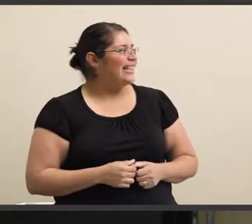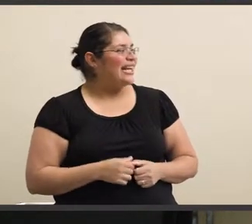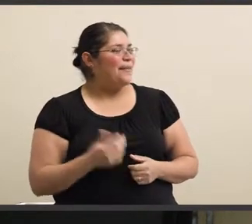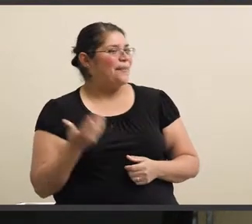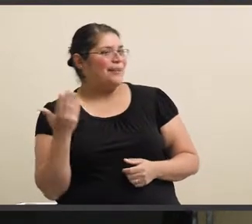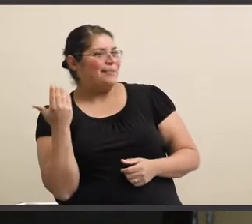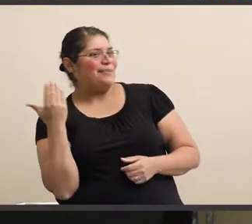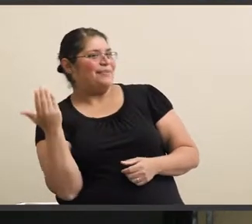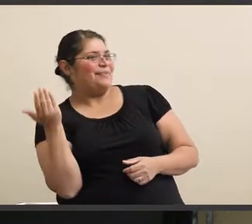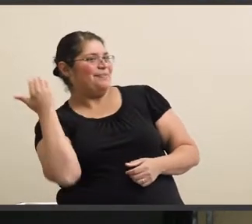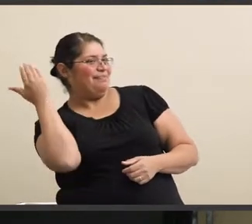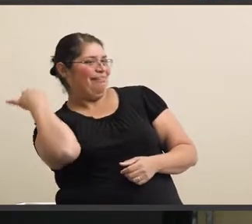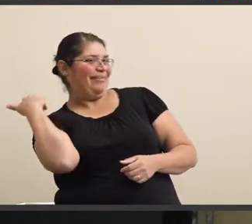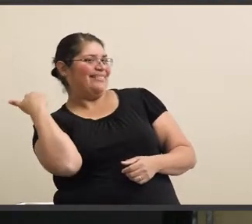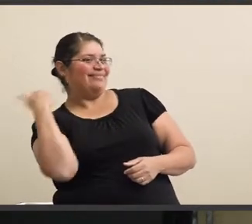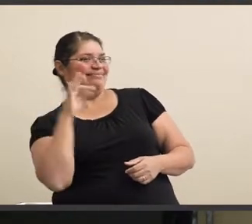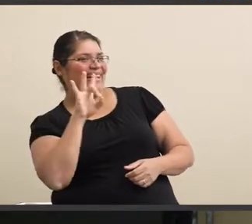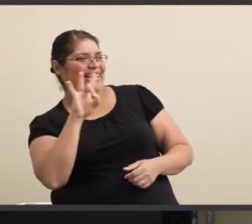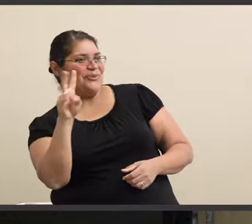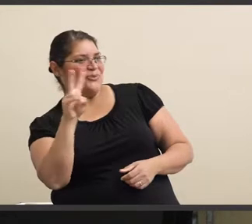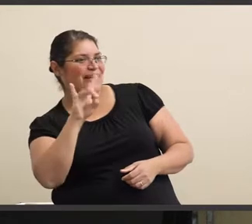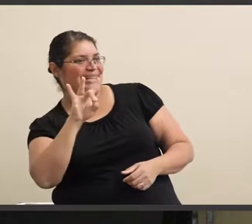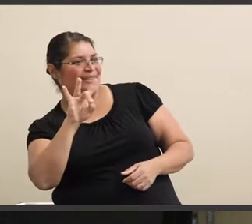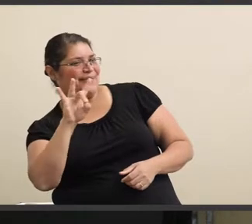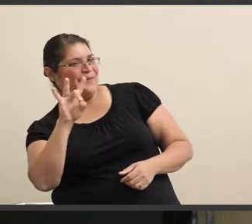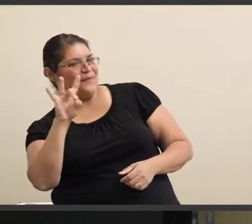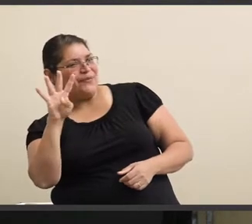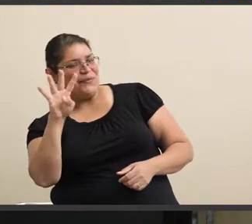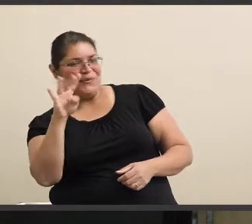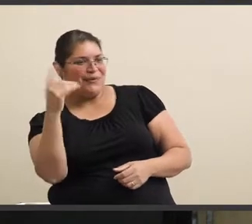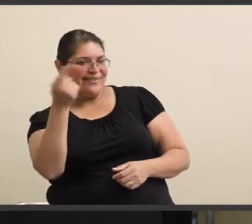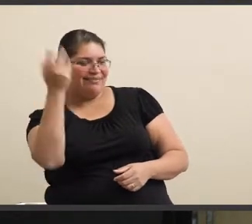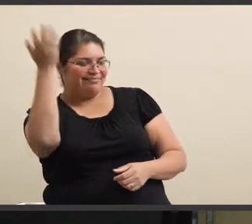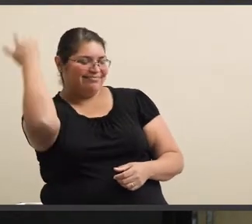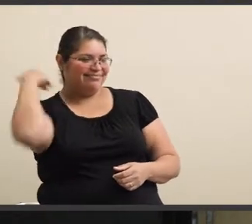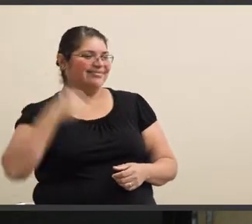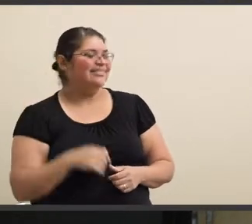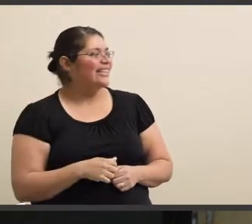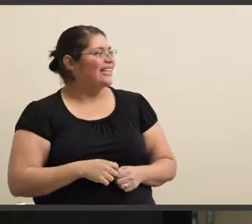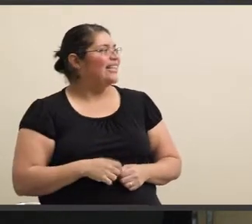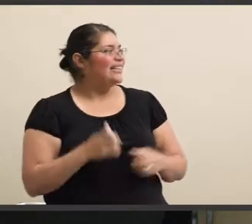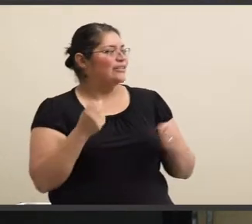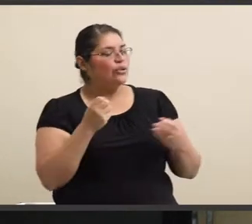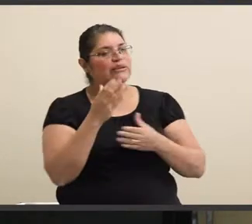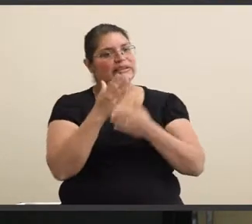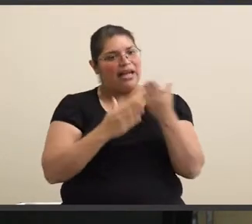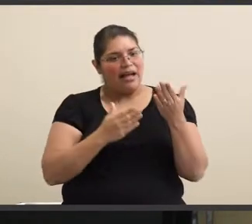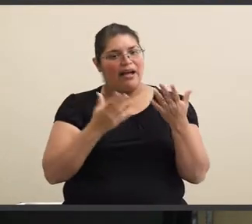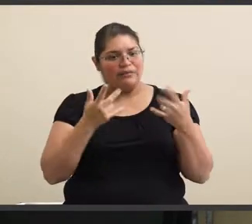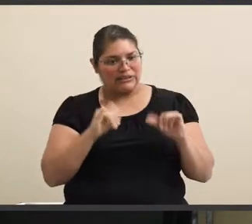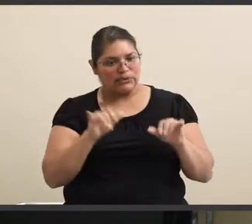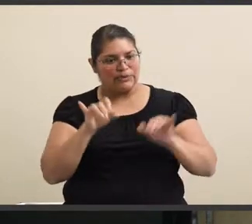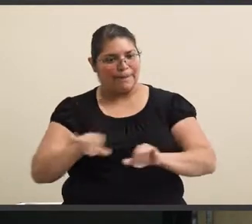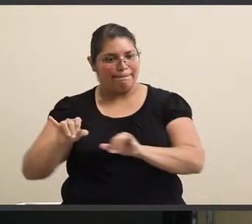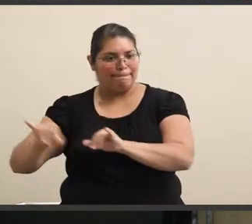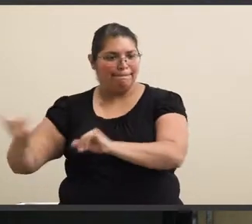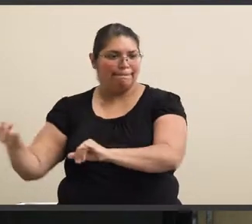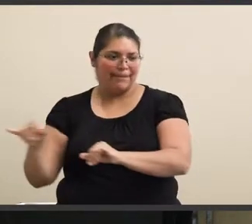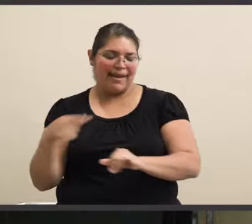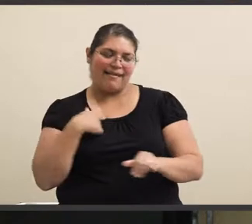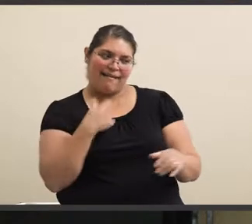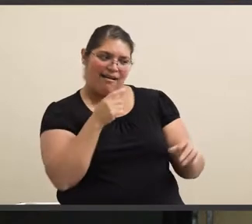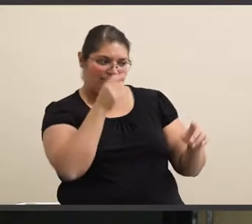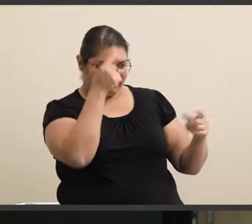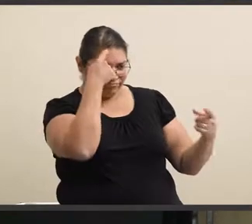Back in like in 82, 83, 84, somewhere around there. So some of the things still the same. And I'm with you.